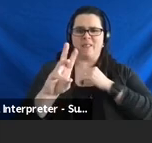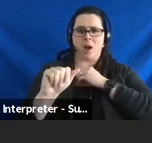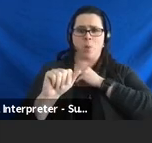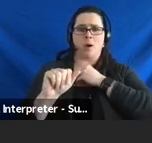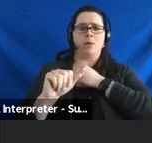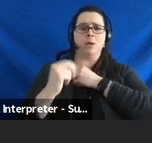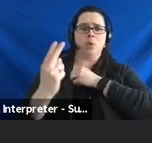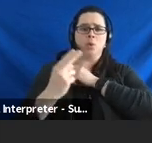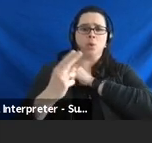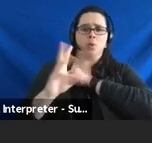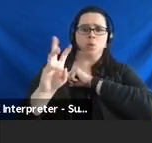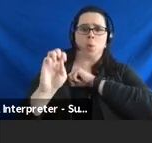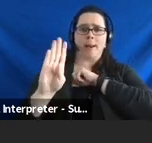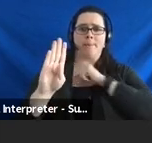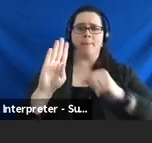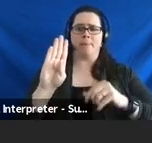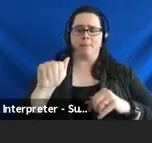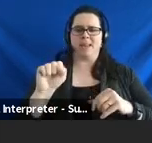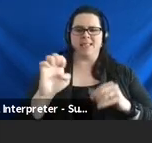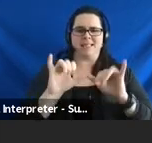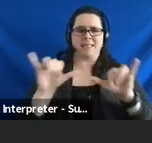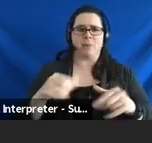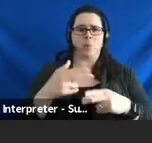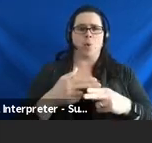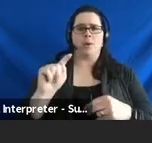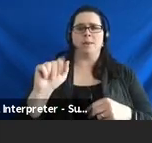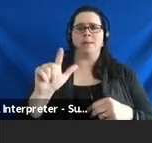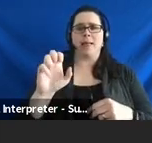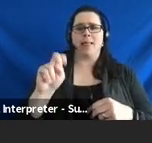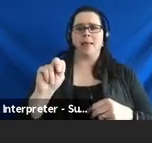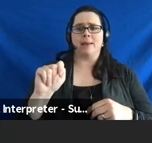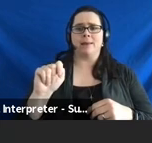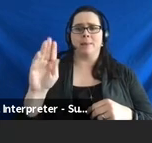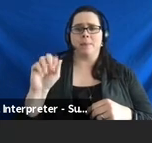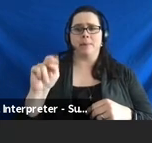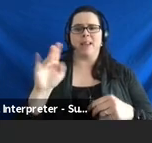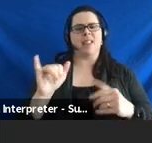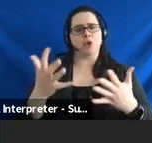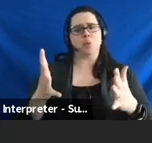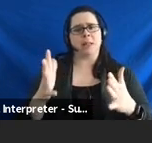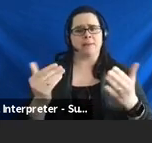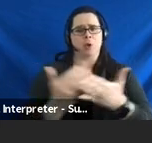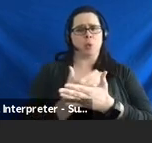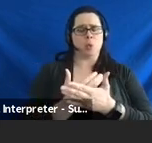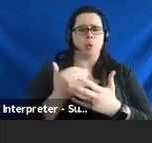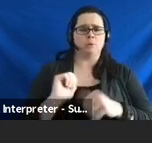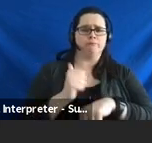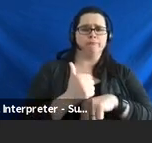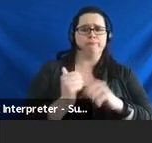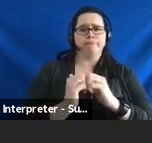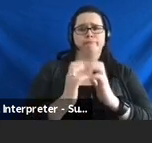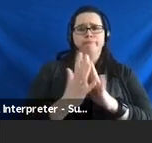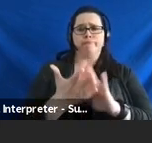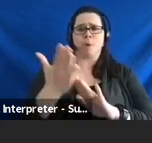use a web-based system that they call the talent, the talent bank. And this is relatively new. It's been up and running for two years.